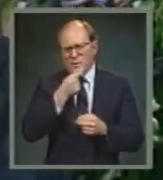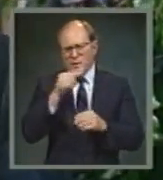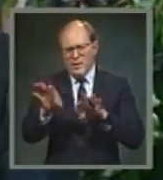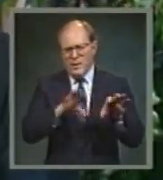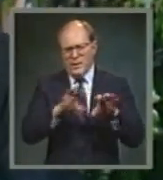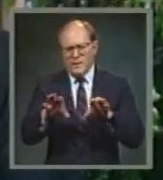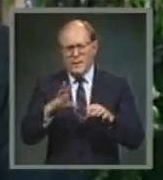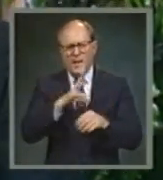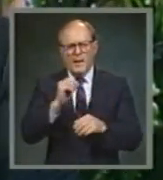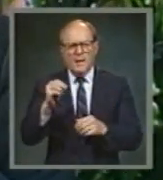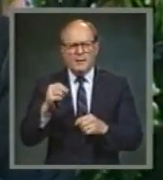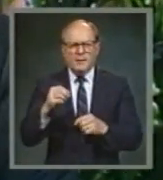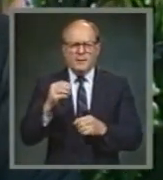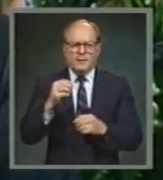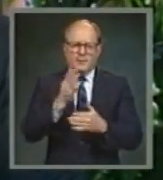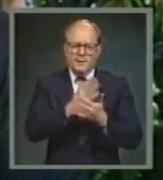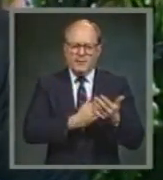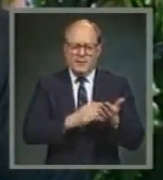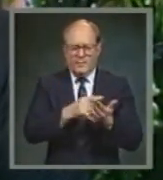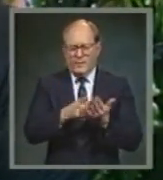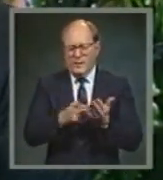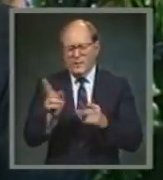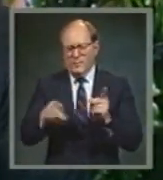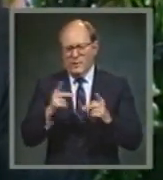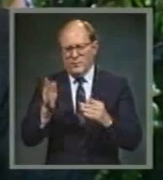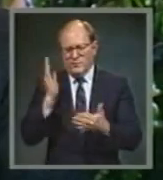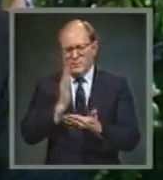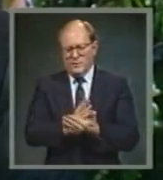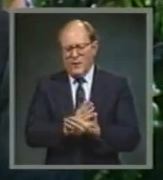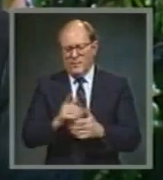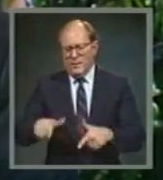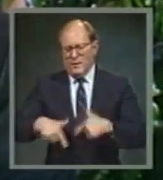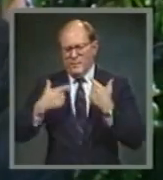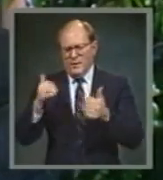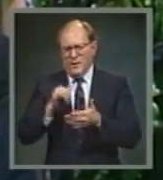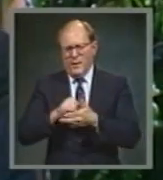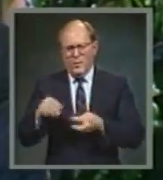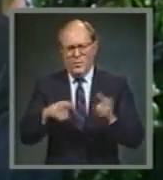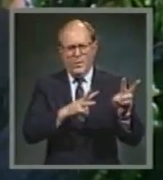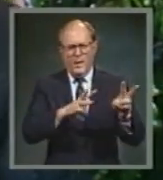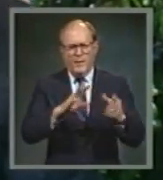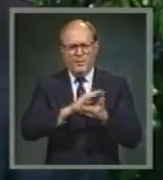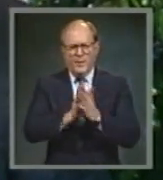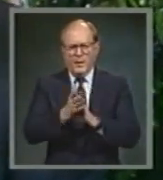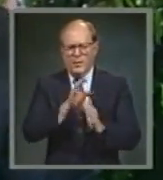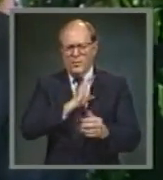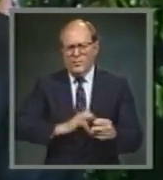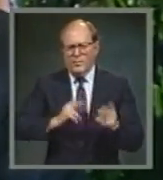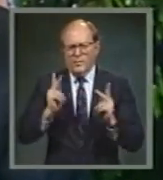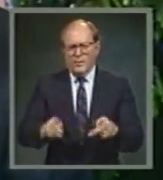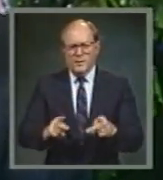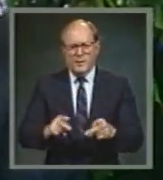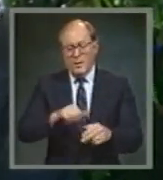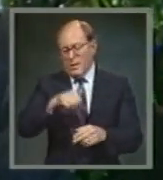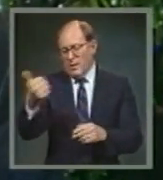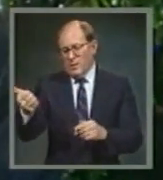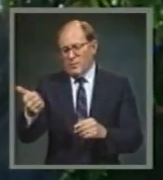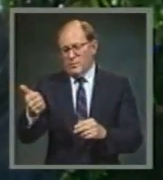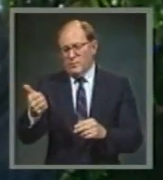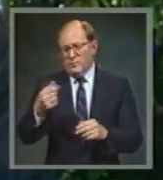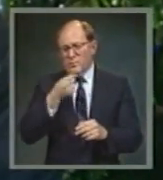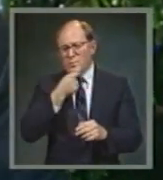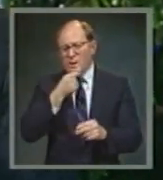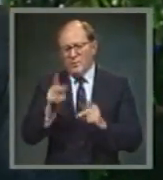some of them ceased to live in that lifestyle and became Christians and others still can and do,